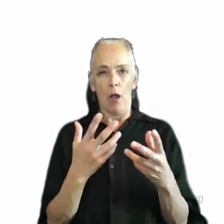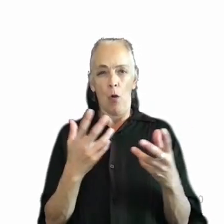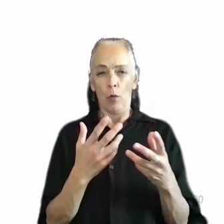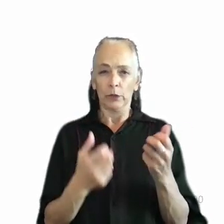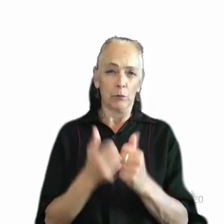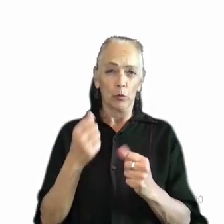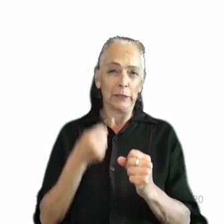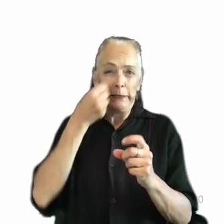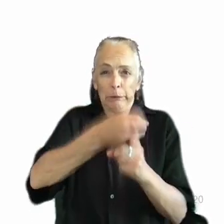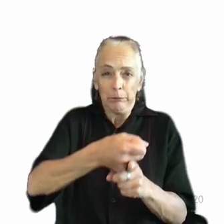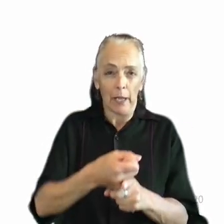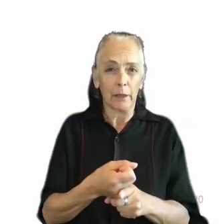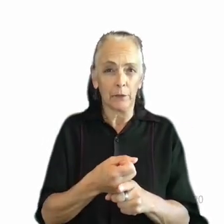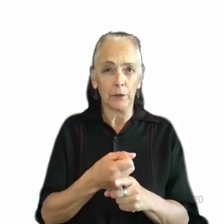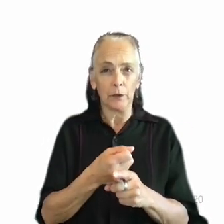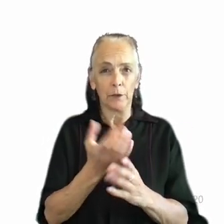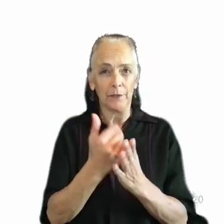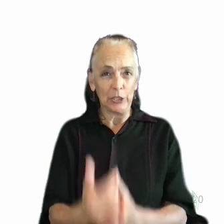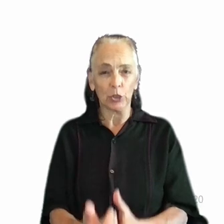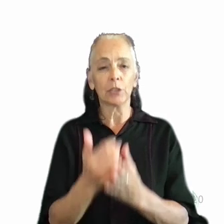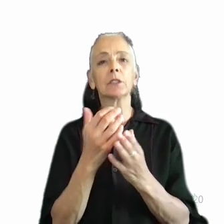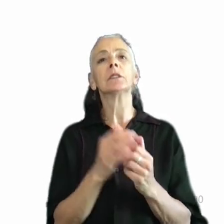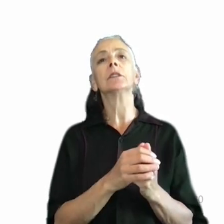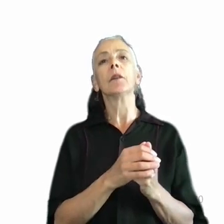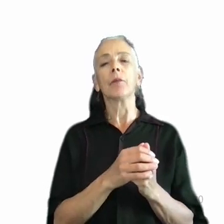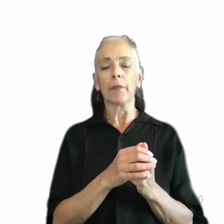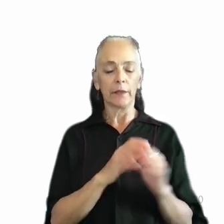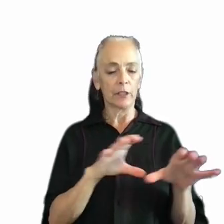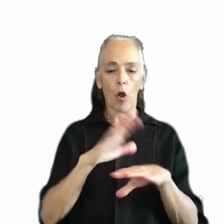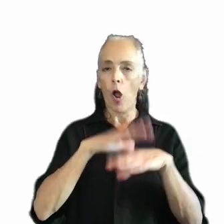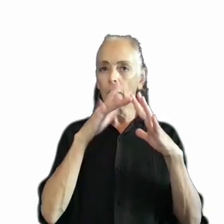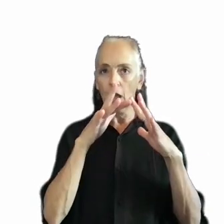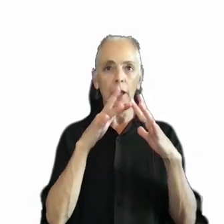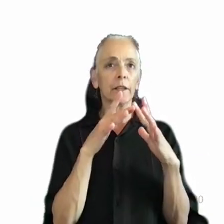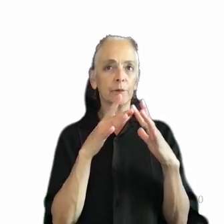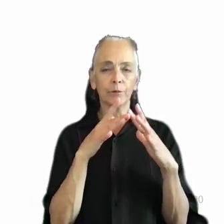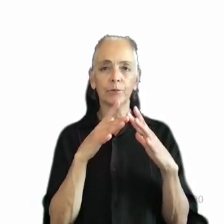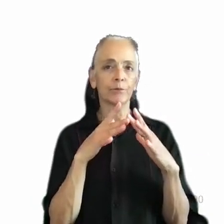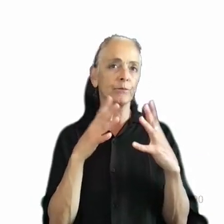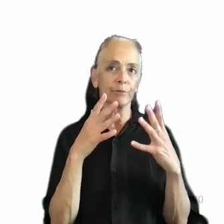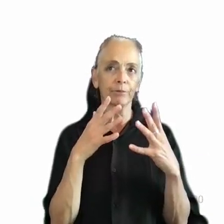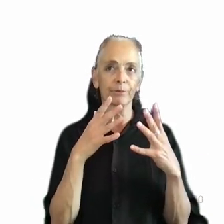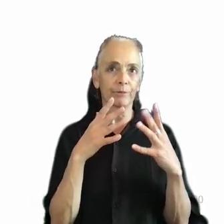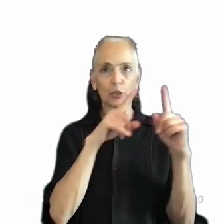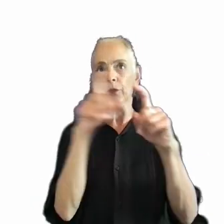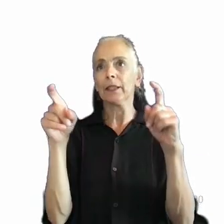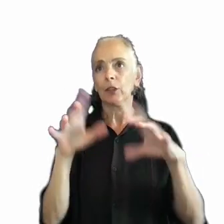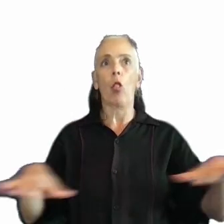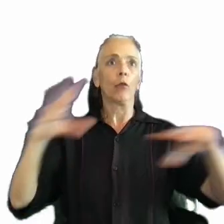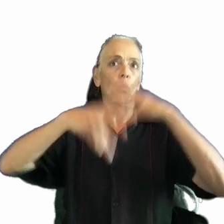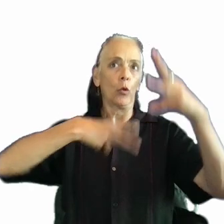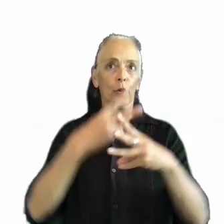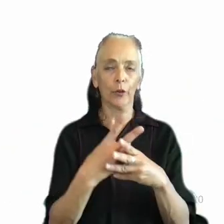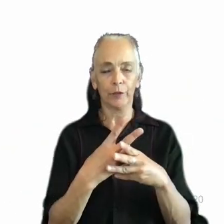able to conduct multiple online surveys worldwide once the lockdowns began during the pandemic. And through these